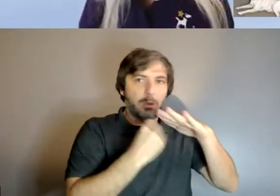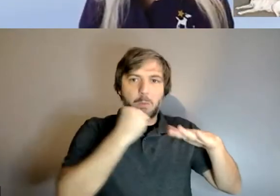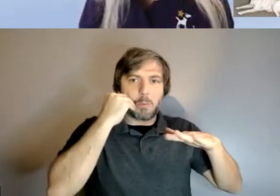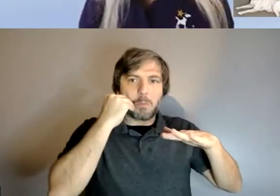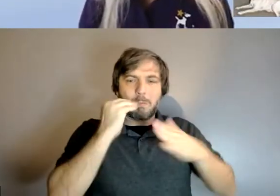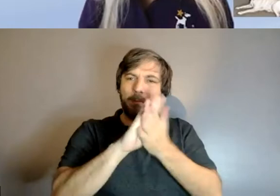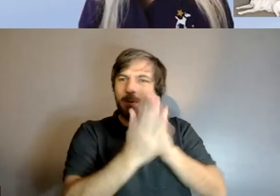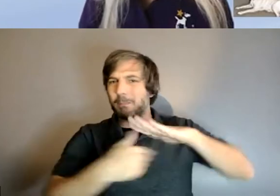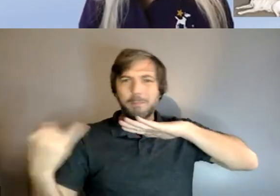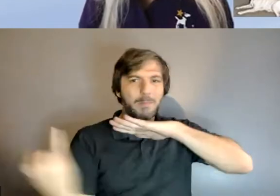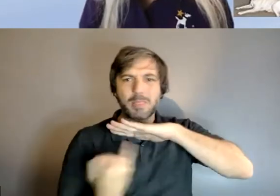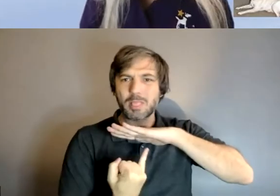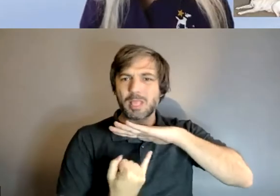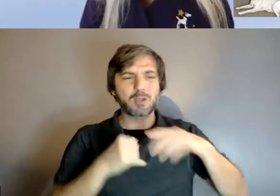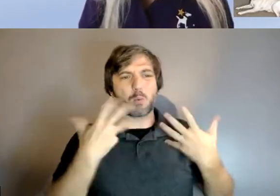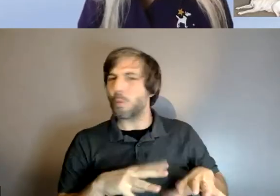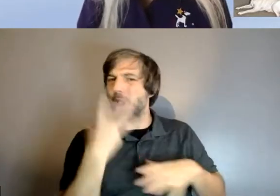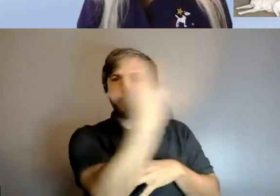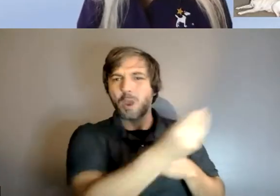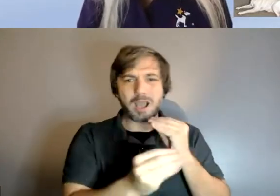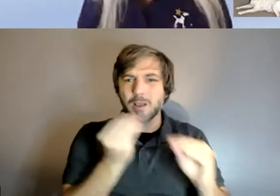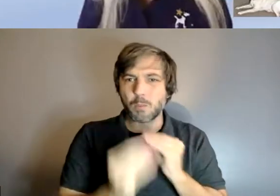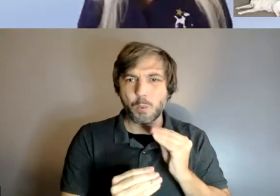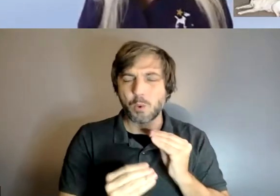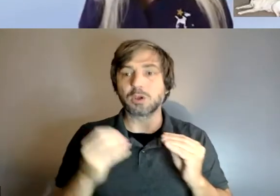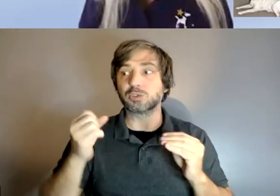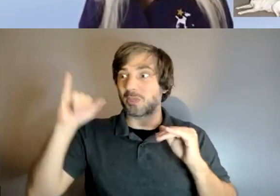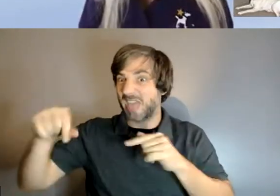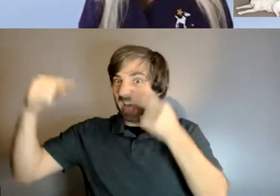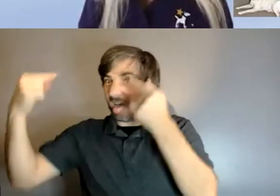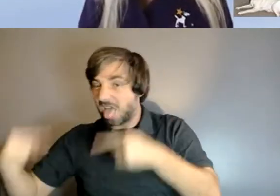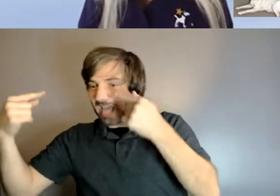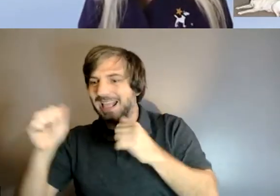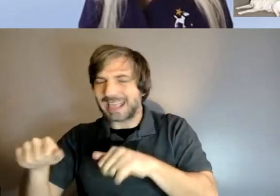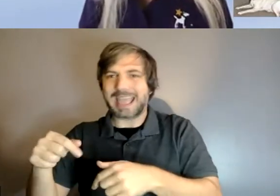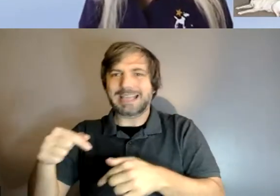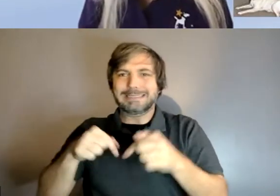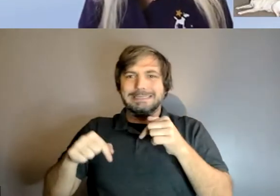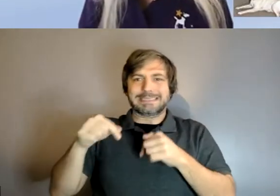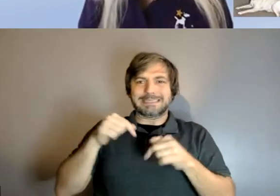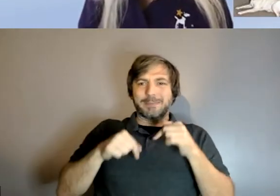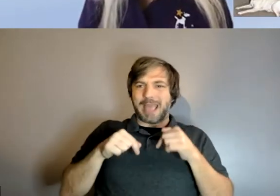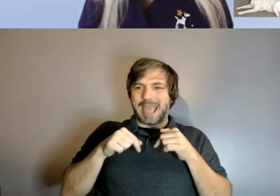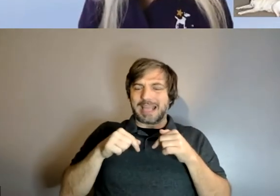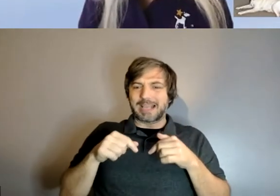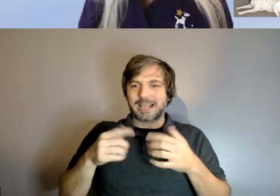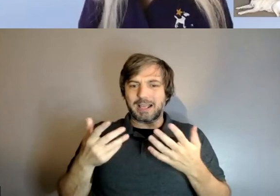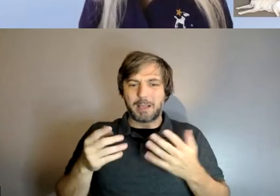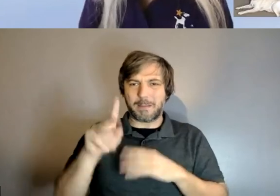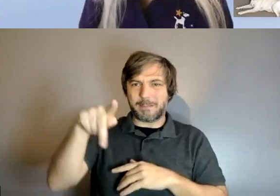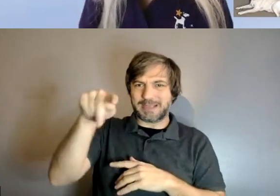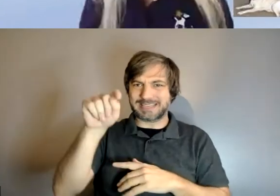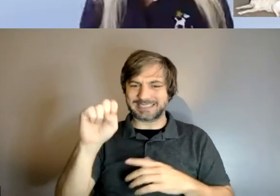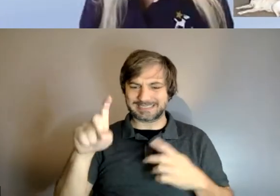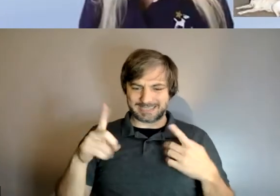back this kind of situation can set back ptsd recovery anxiety recovery after they've had